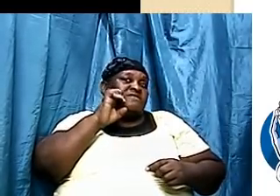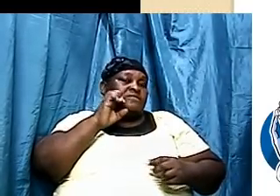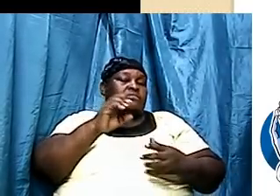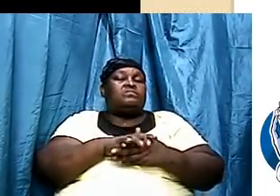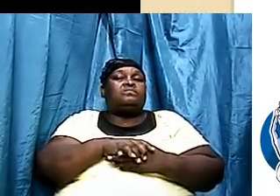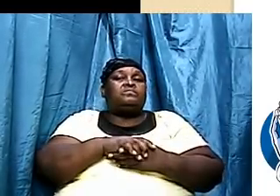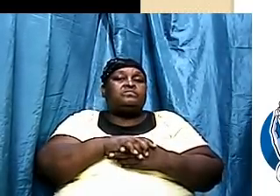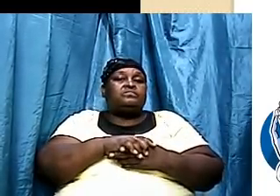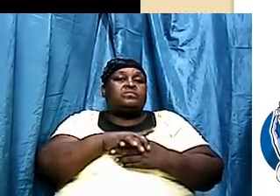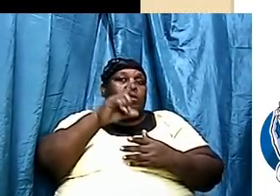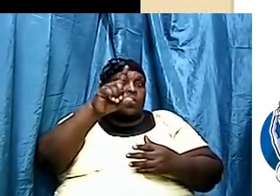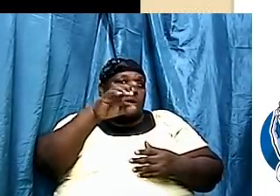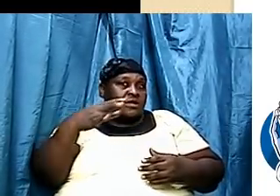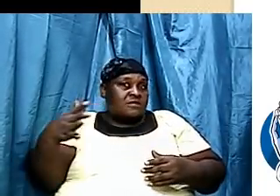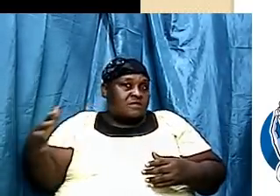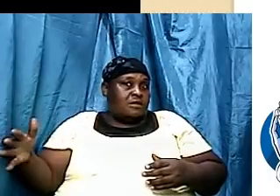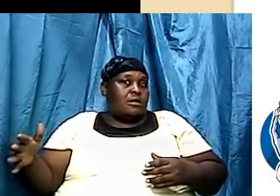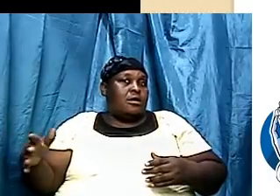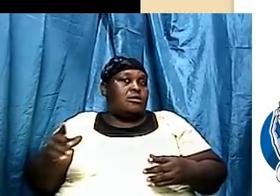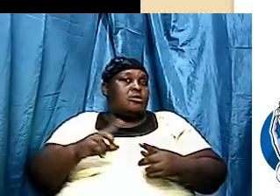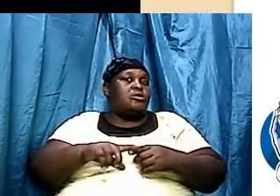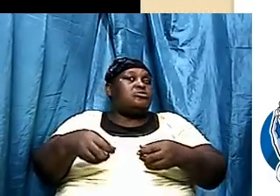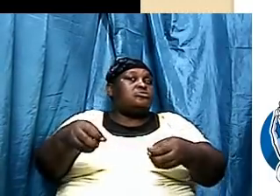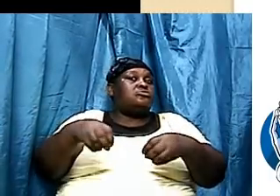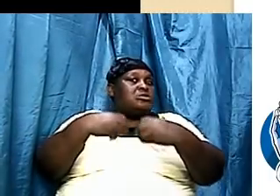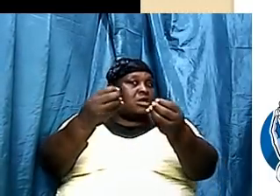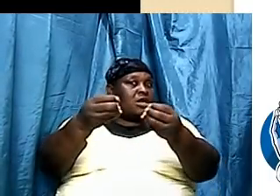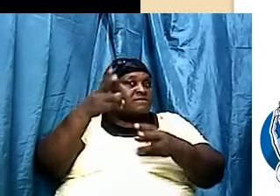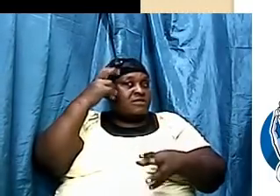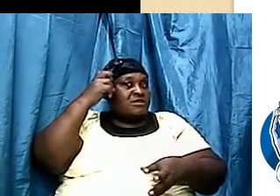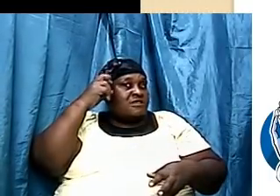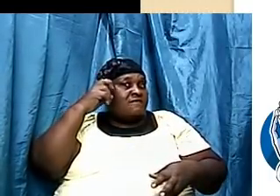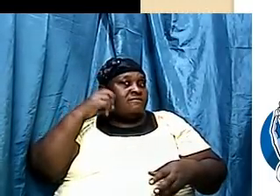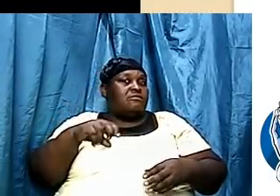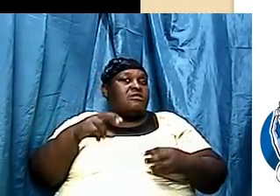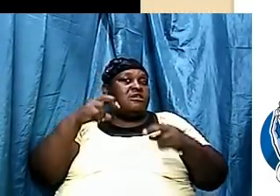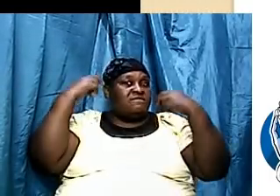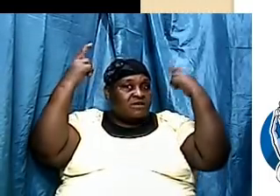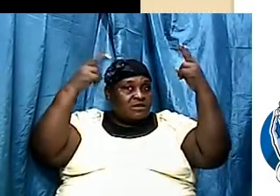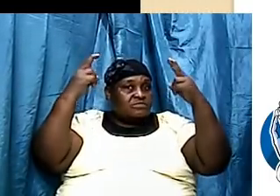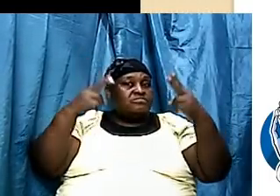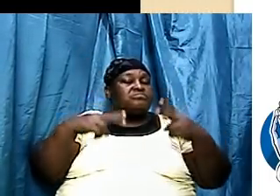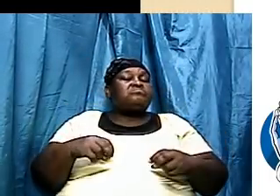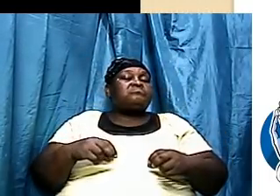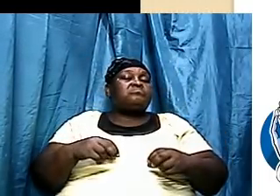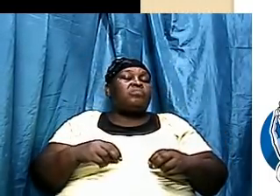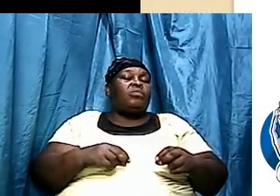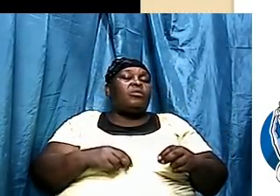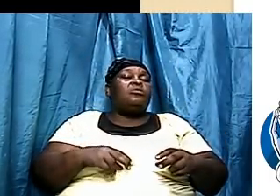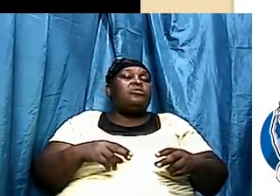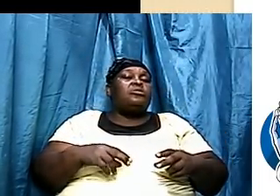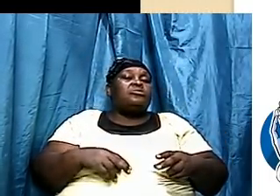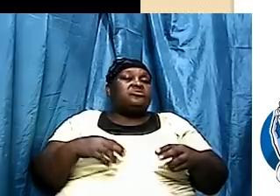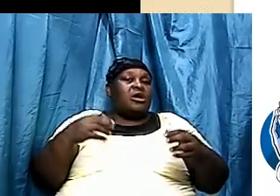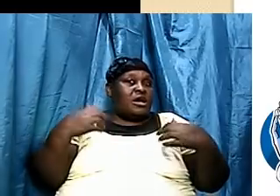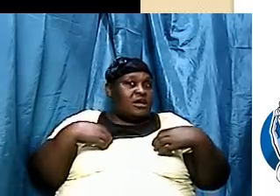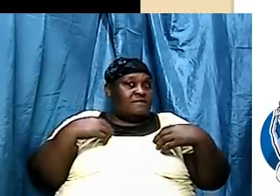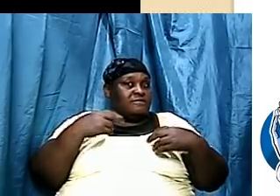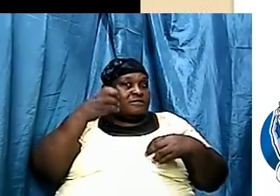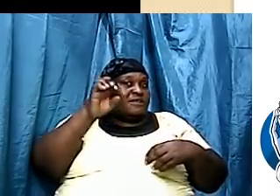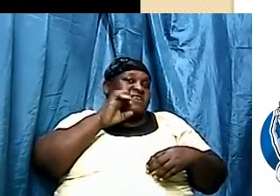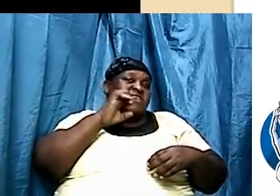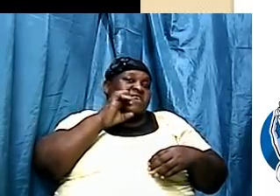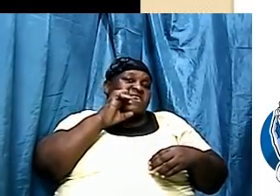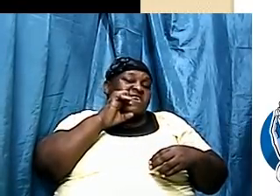But one thing would afford him the victory. And that is to get Eve to be at a place where she doubts the word of God.